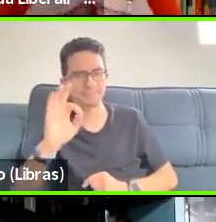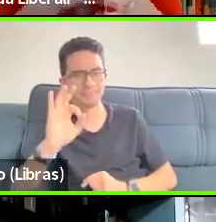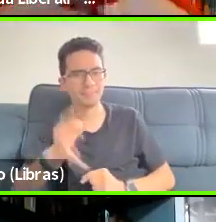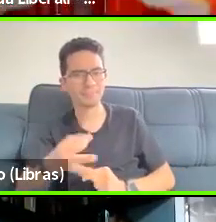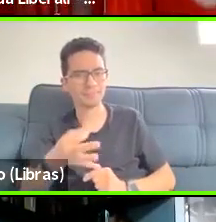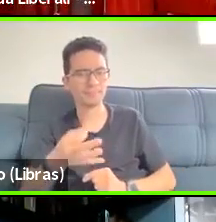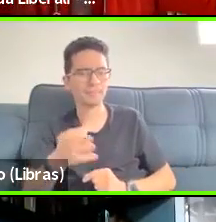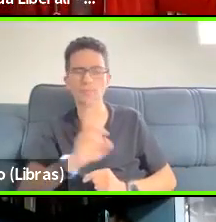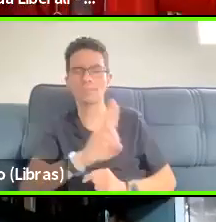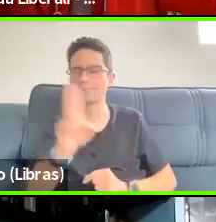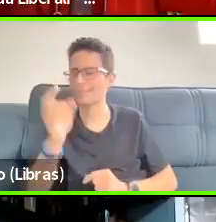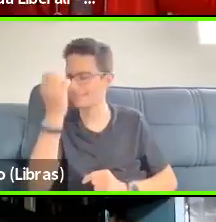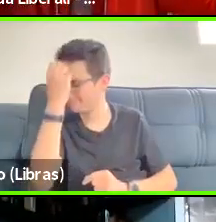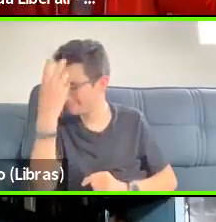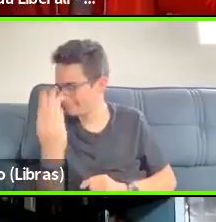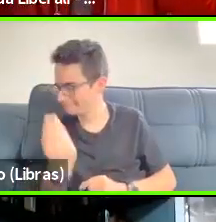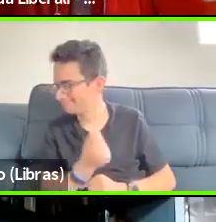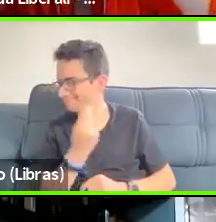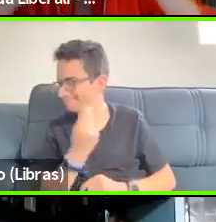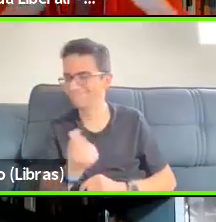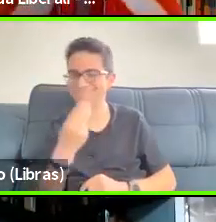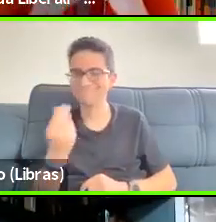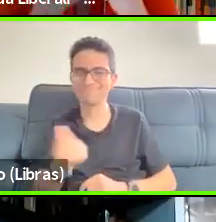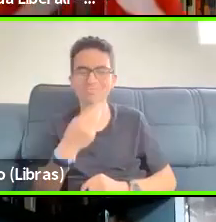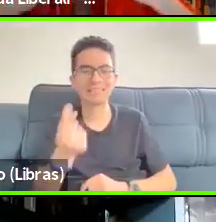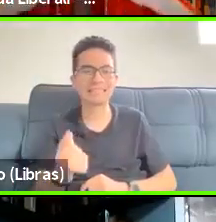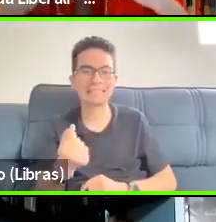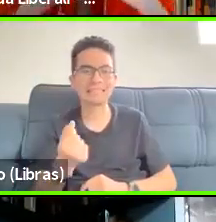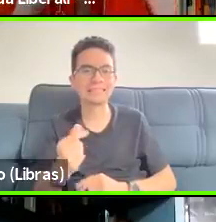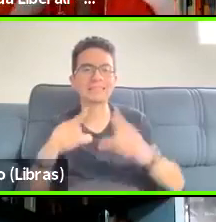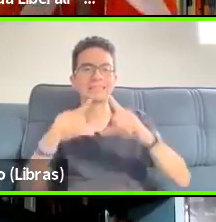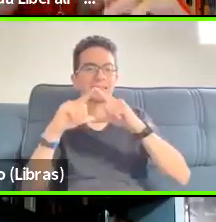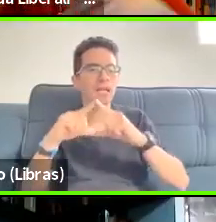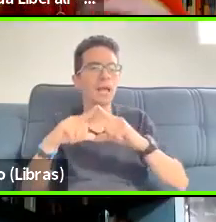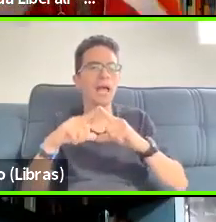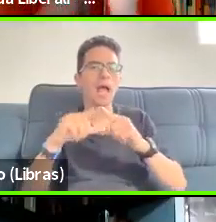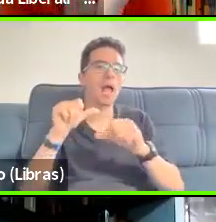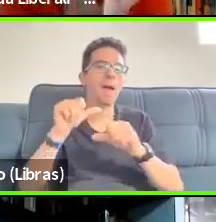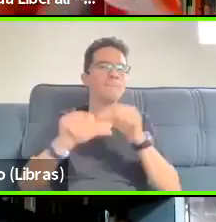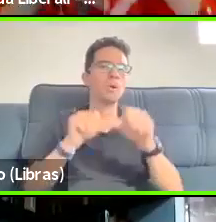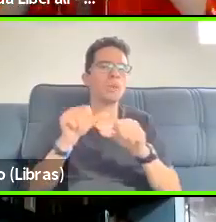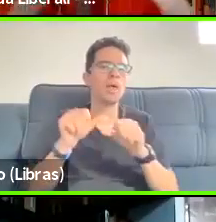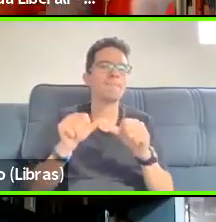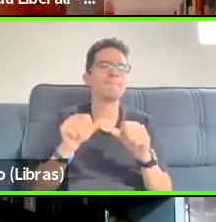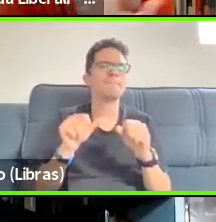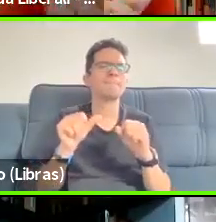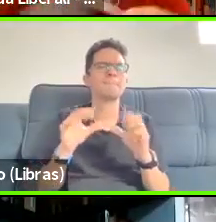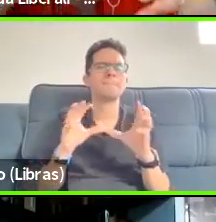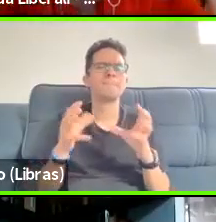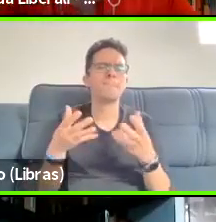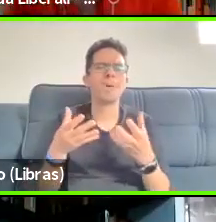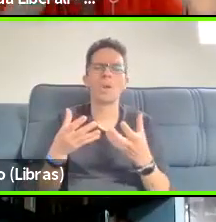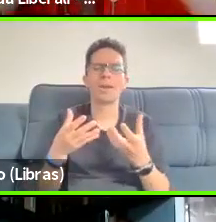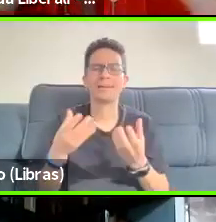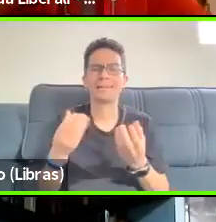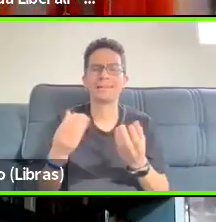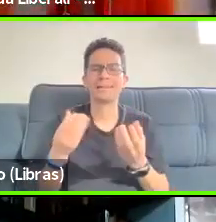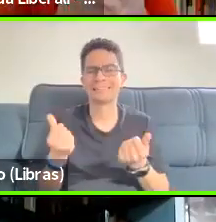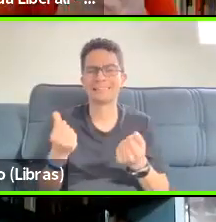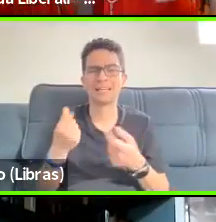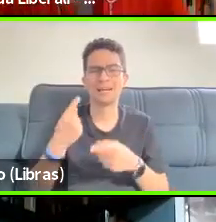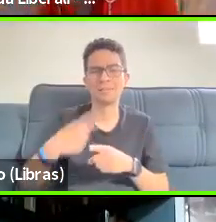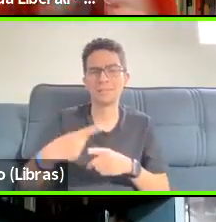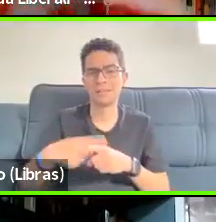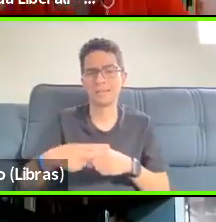is the triangle moving into a ball because a balls are created of triangles. You can in, in,